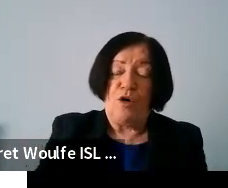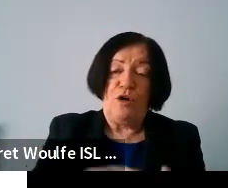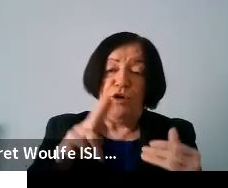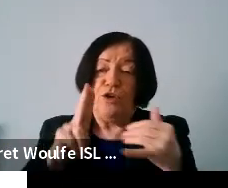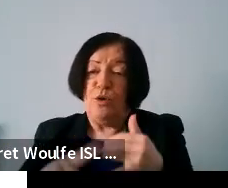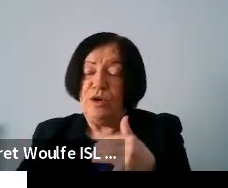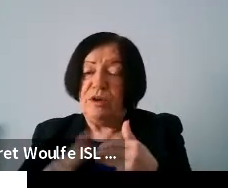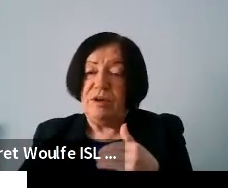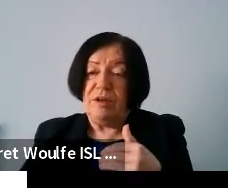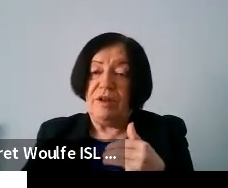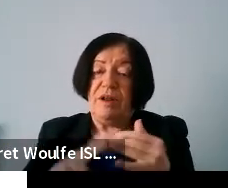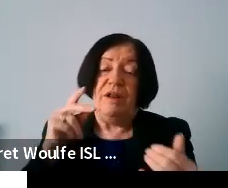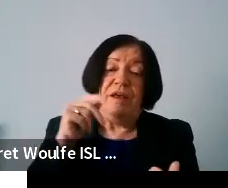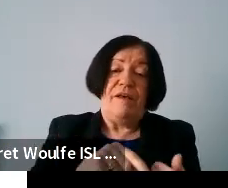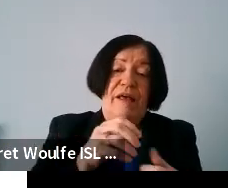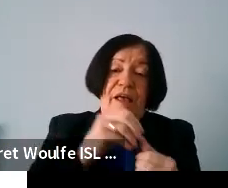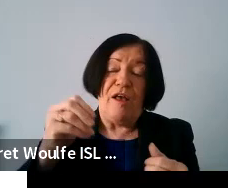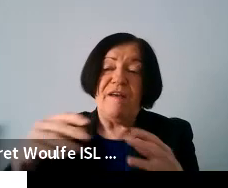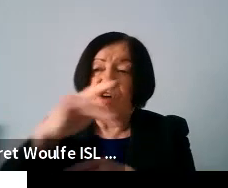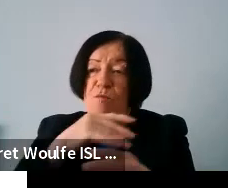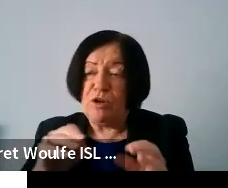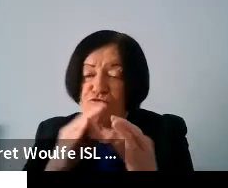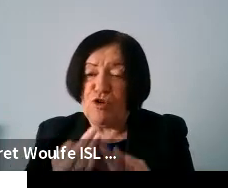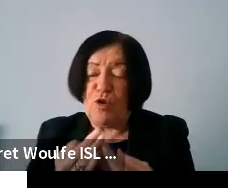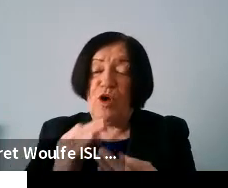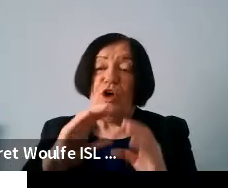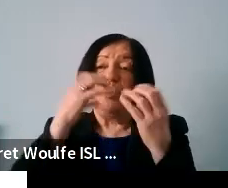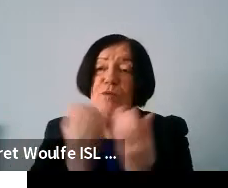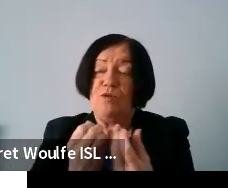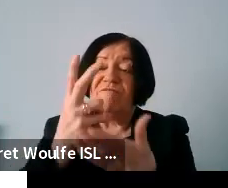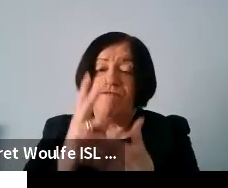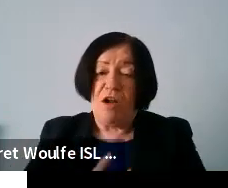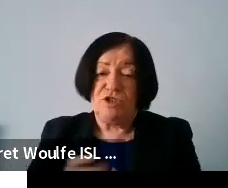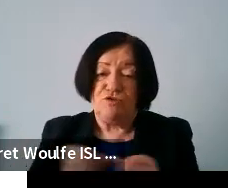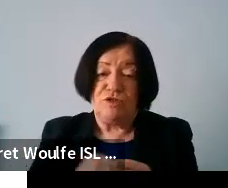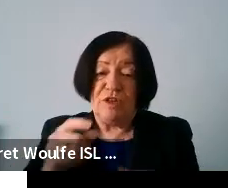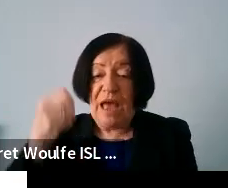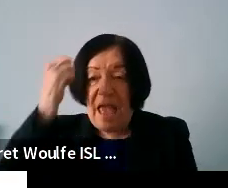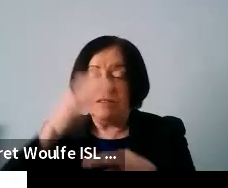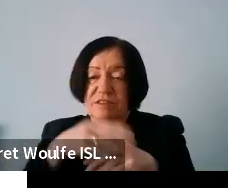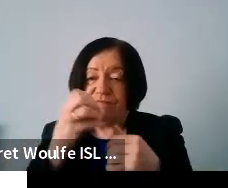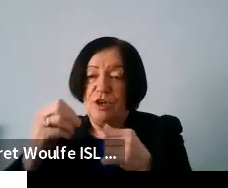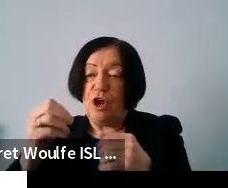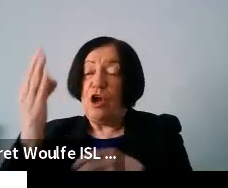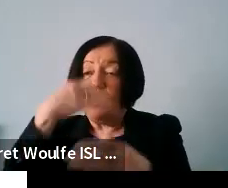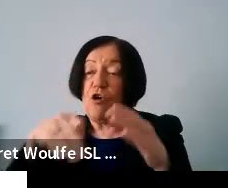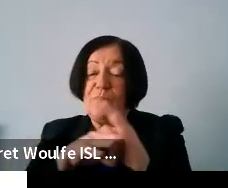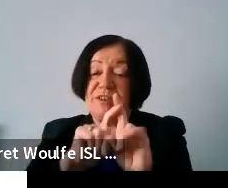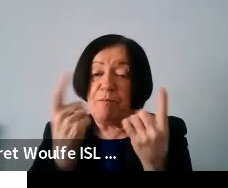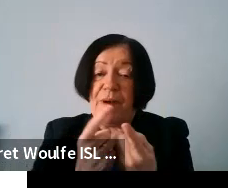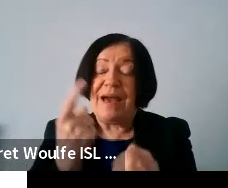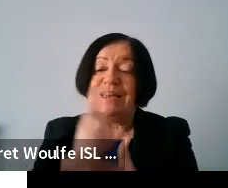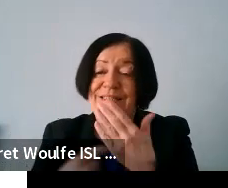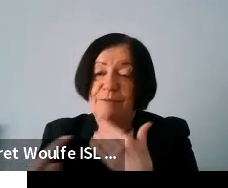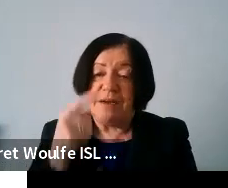unions farming pillar environmental groups community and volunteer groups there's also the heads of a number of government departments and independent